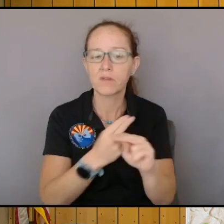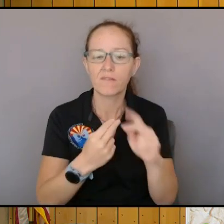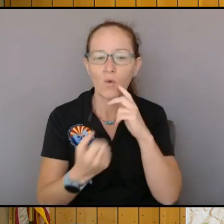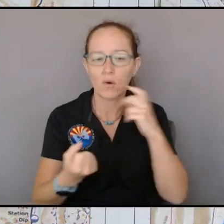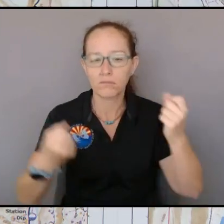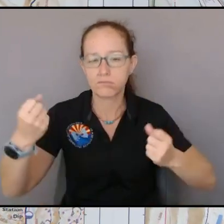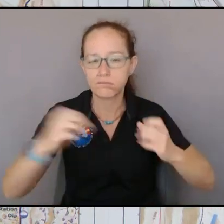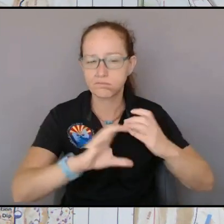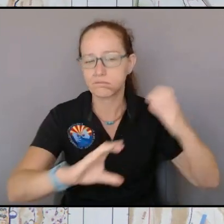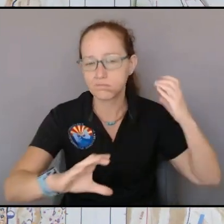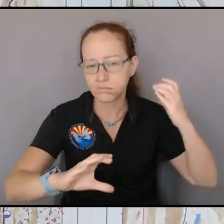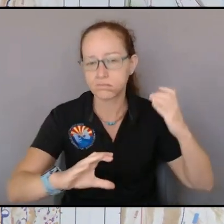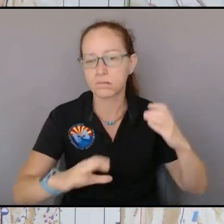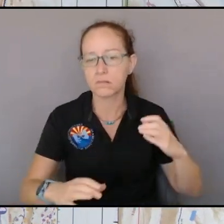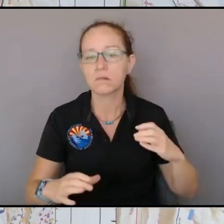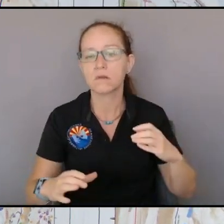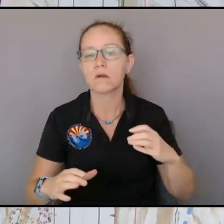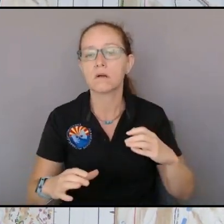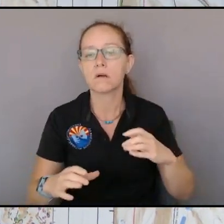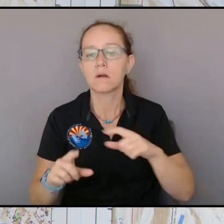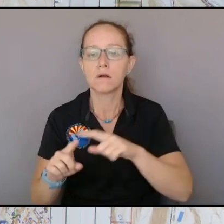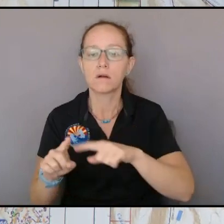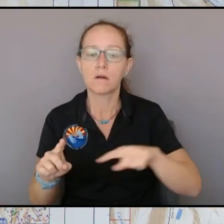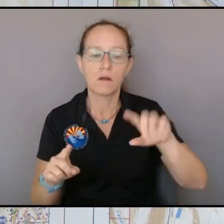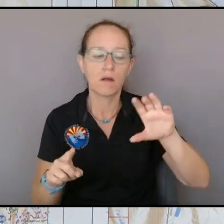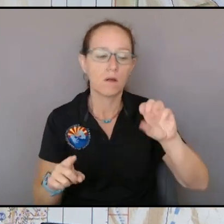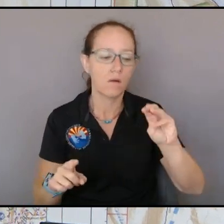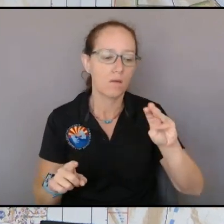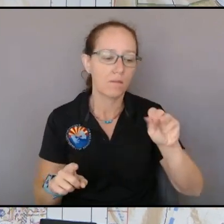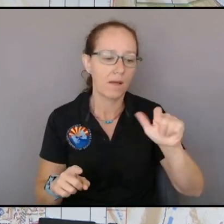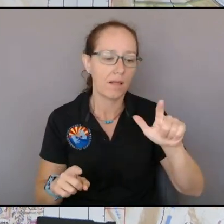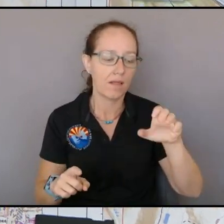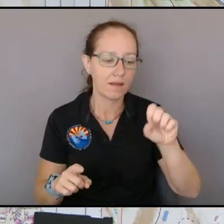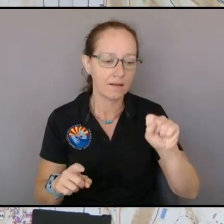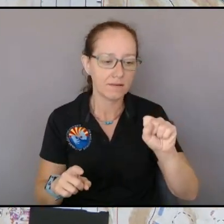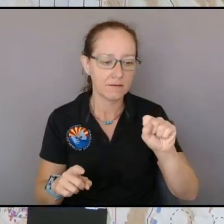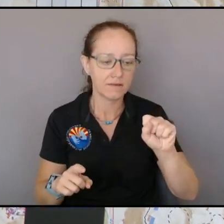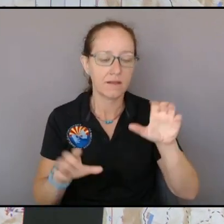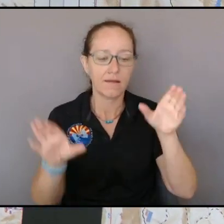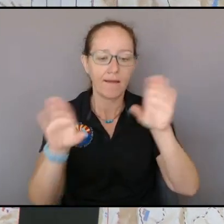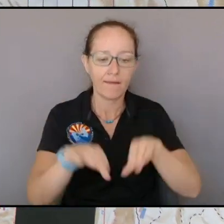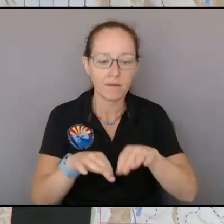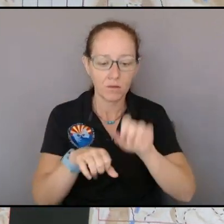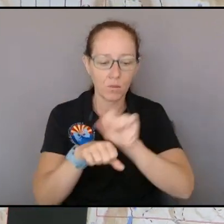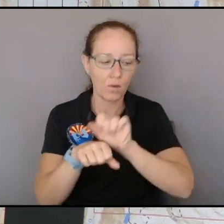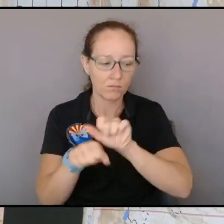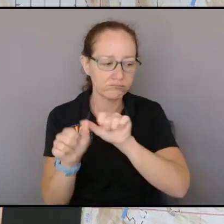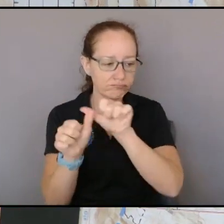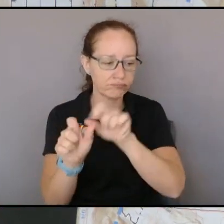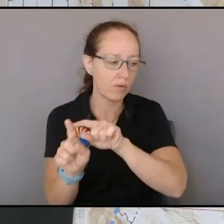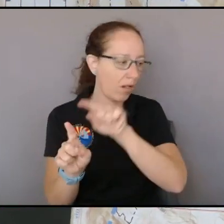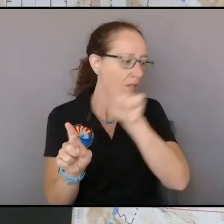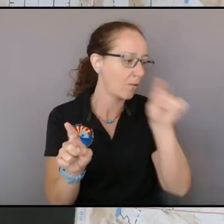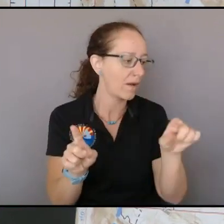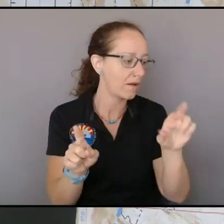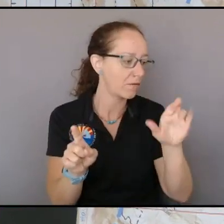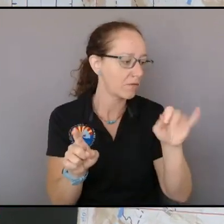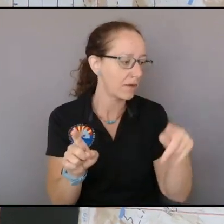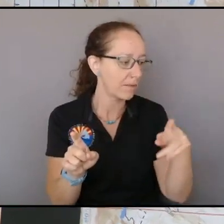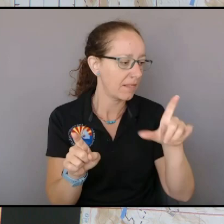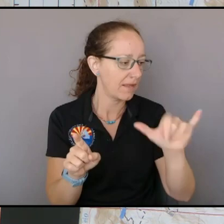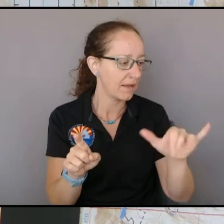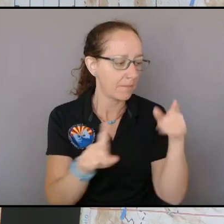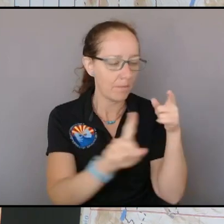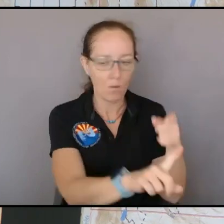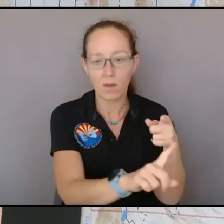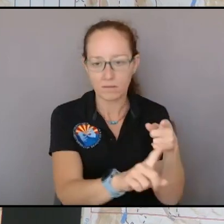camolis canyon to get that road opened up and passable all the way to ripley point and this is where that optionality comes in so this